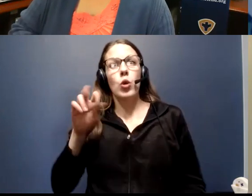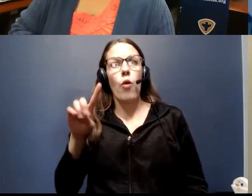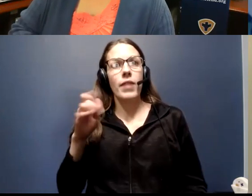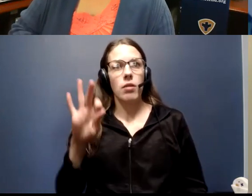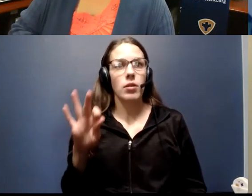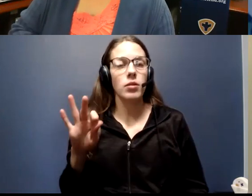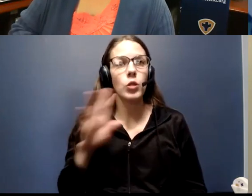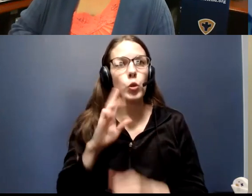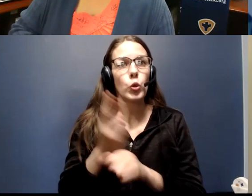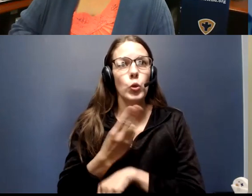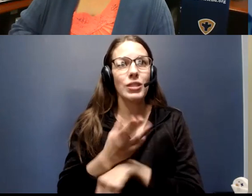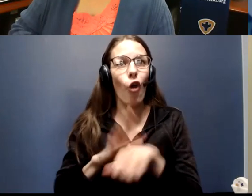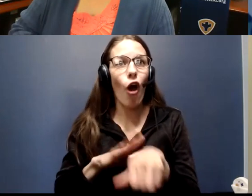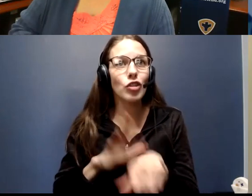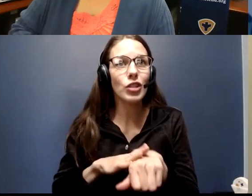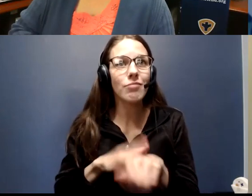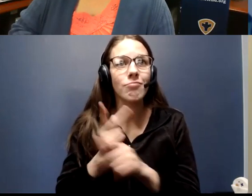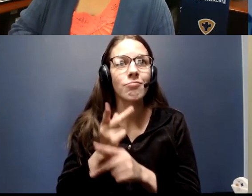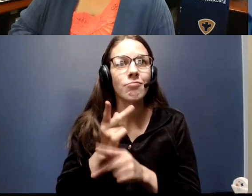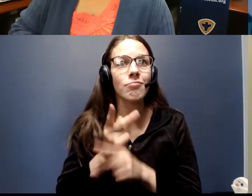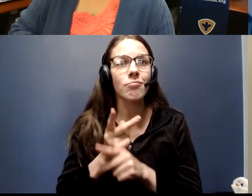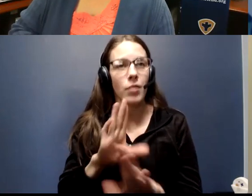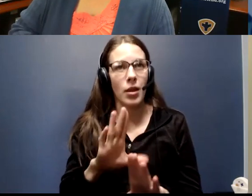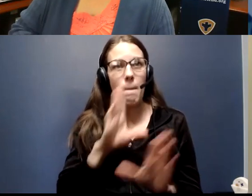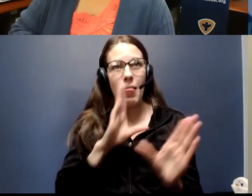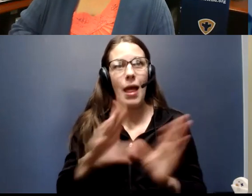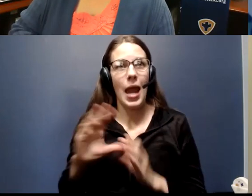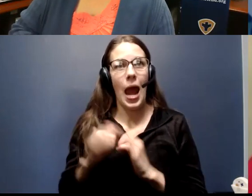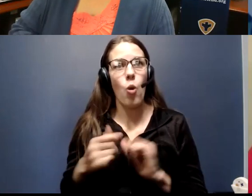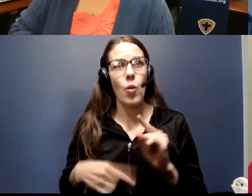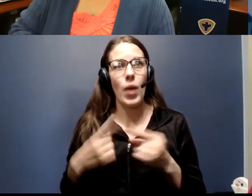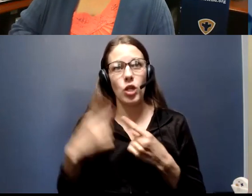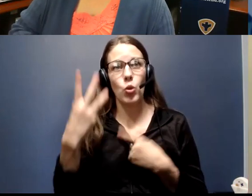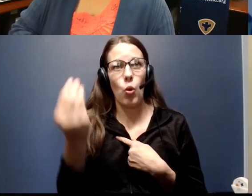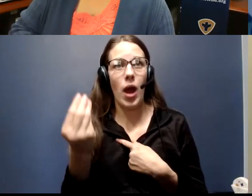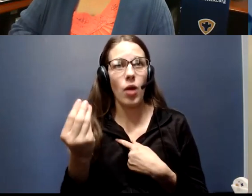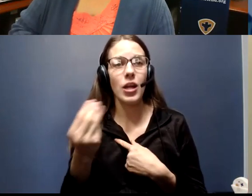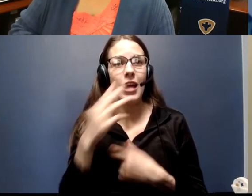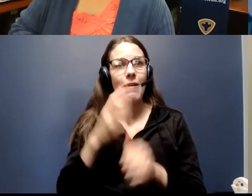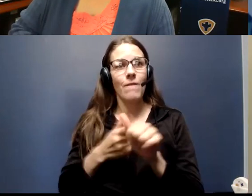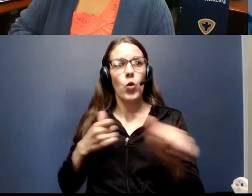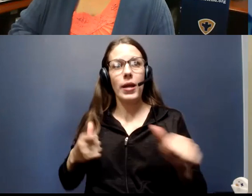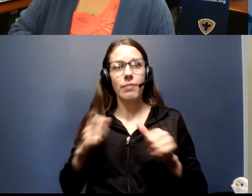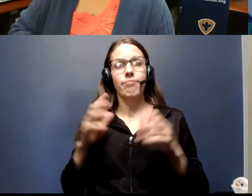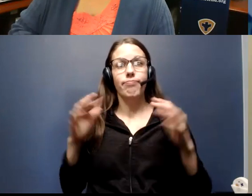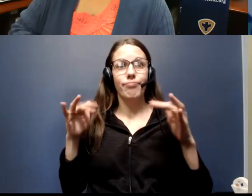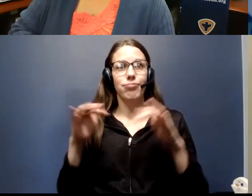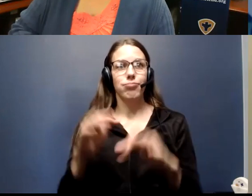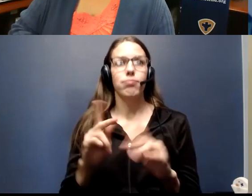Use caution and plan how and when you'll go out. Avoid large gatherings of people.